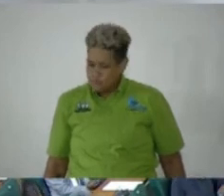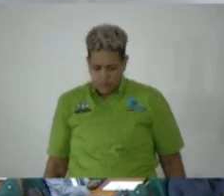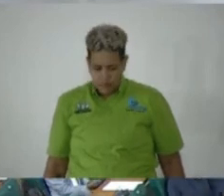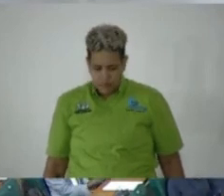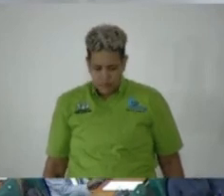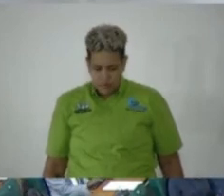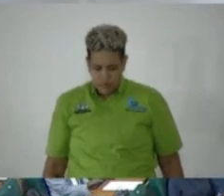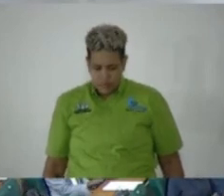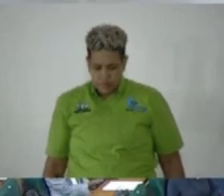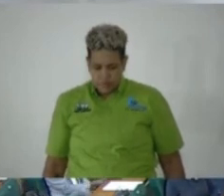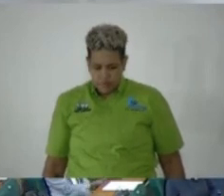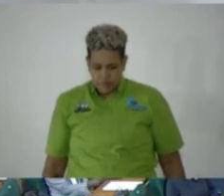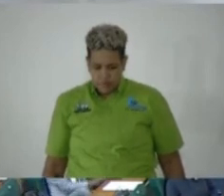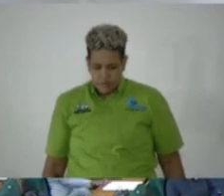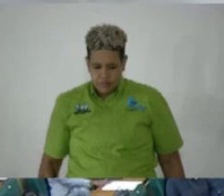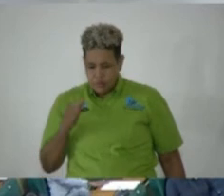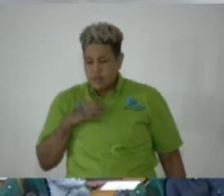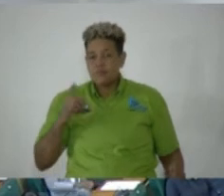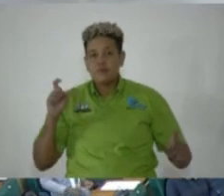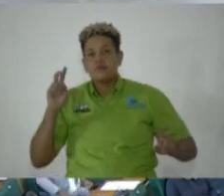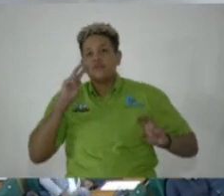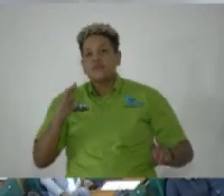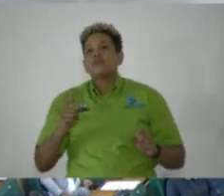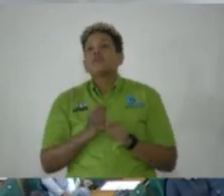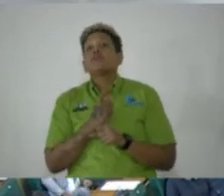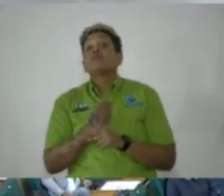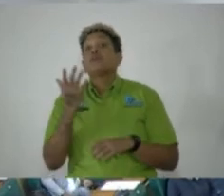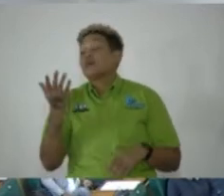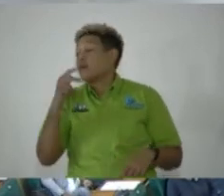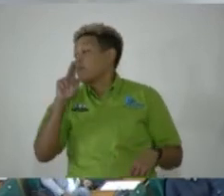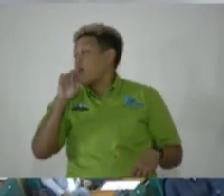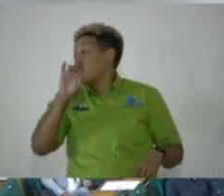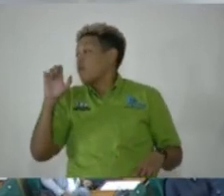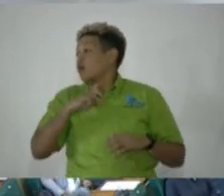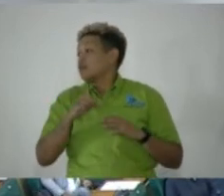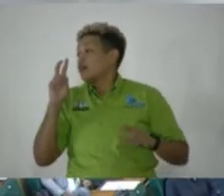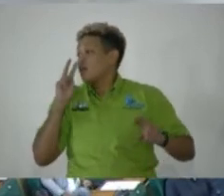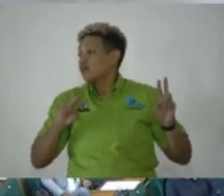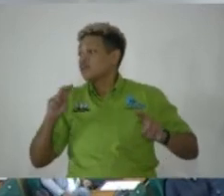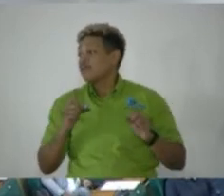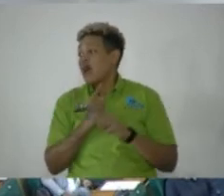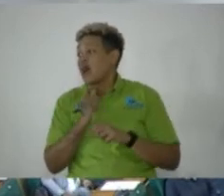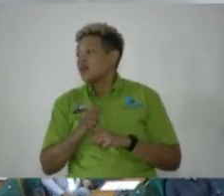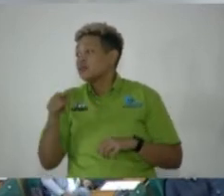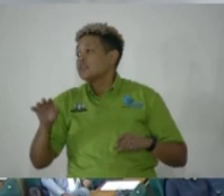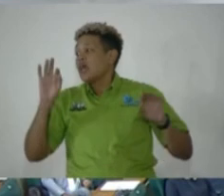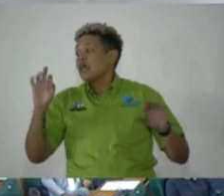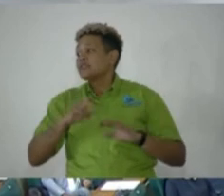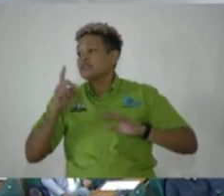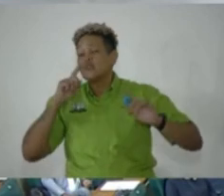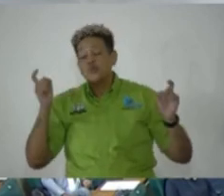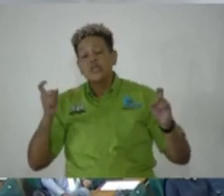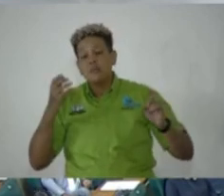to observe annually the 11th day of October as Paul Bogle Day. This is an excellent day to celebrate him.